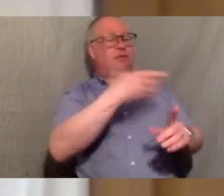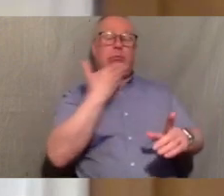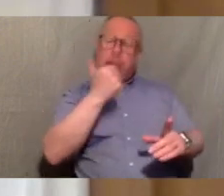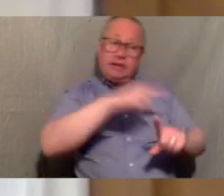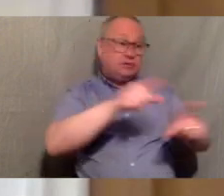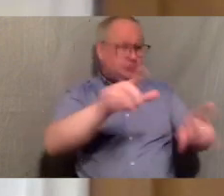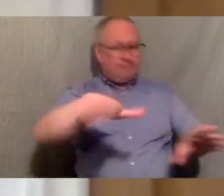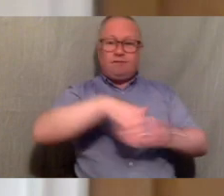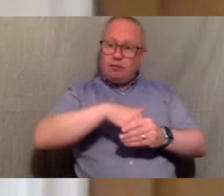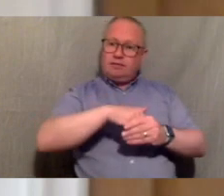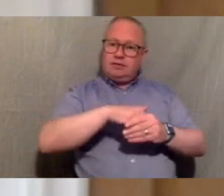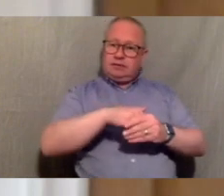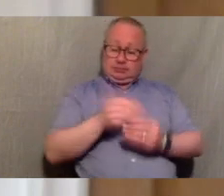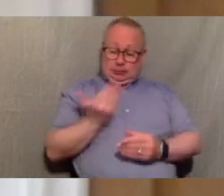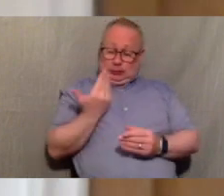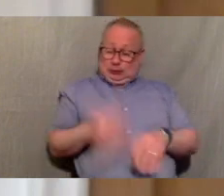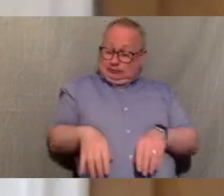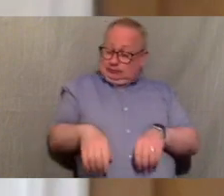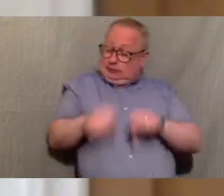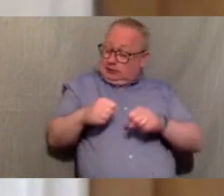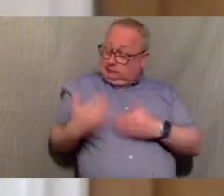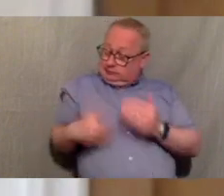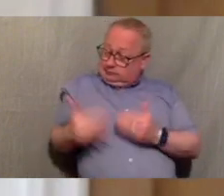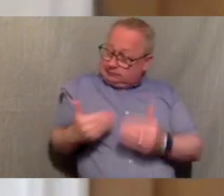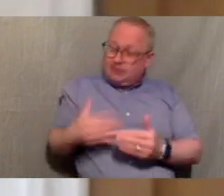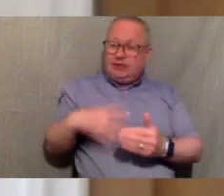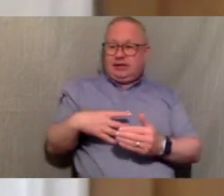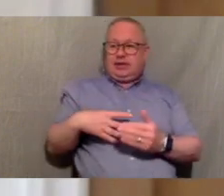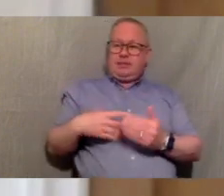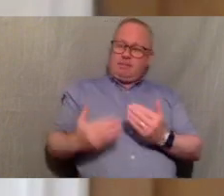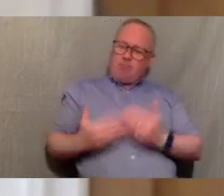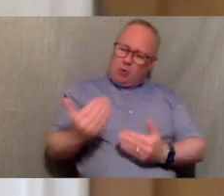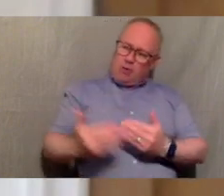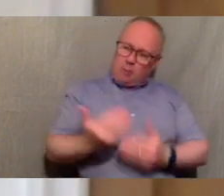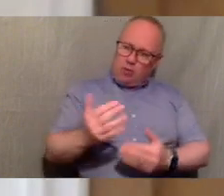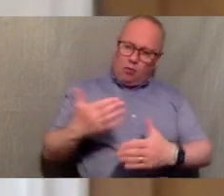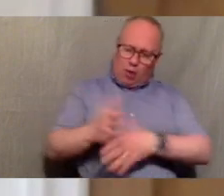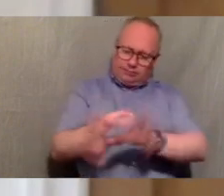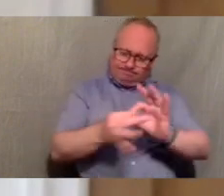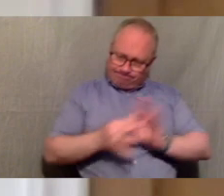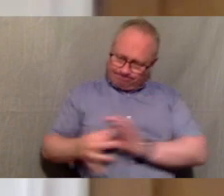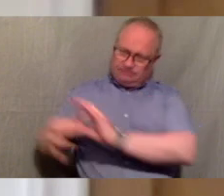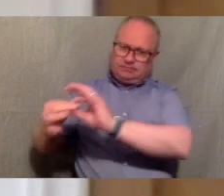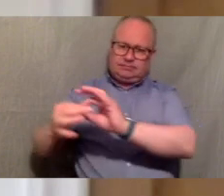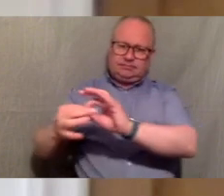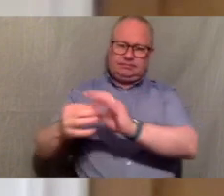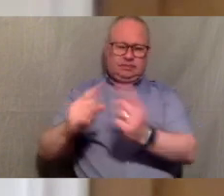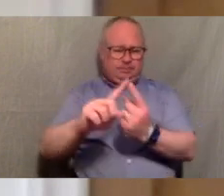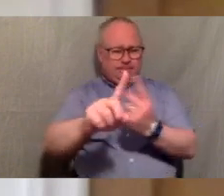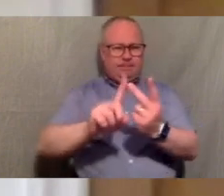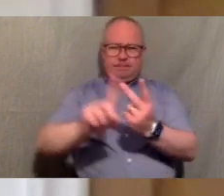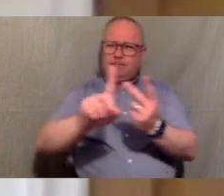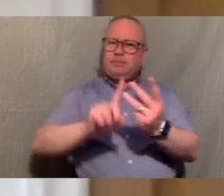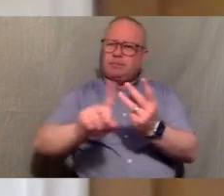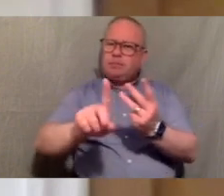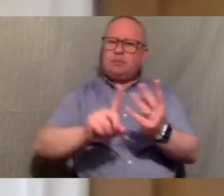um it's just at the beginning and we need uh we more need more than ever to work together across